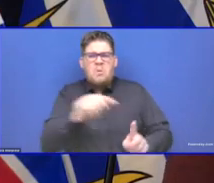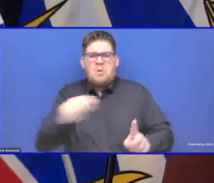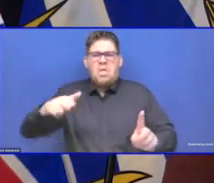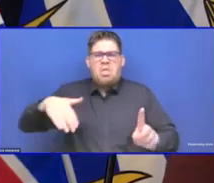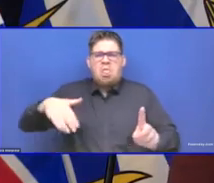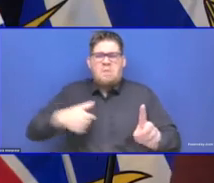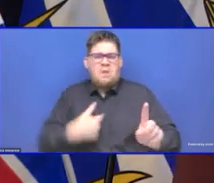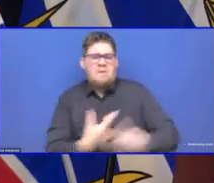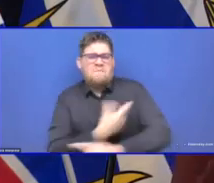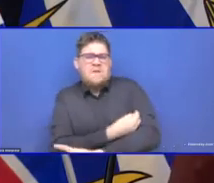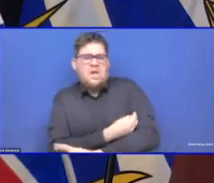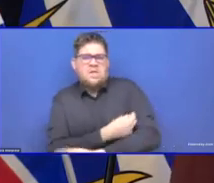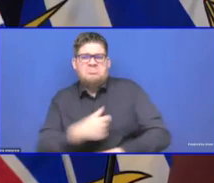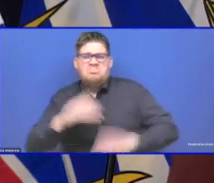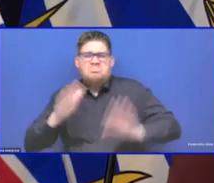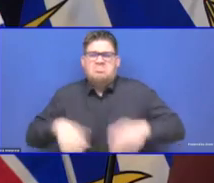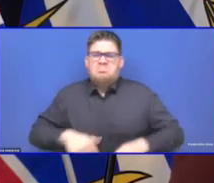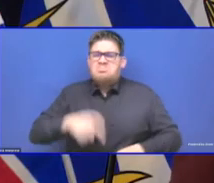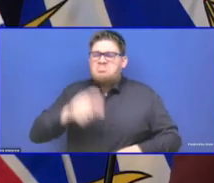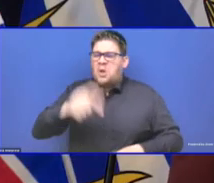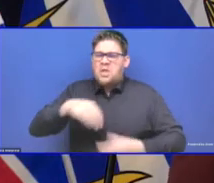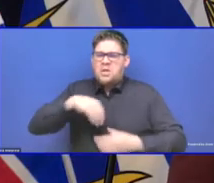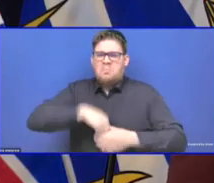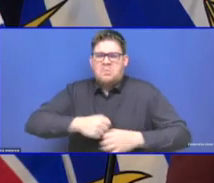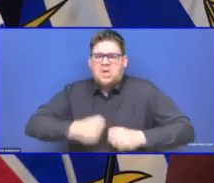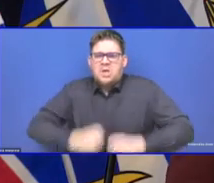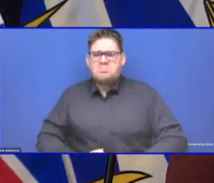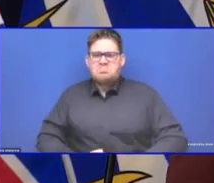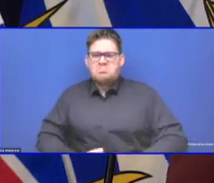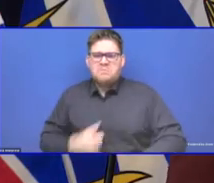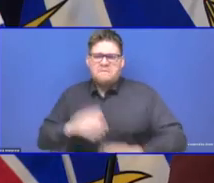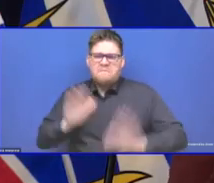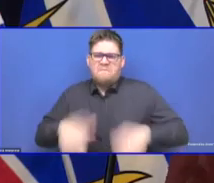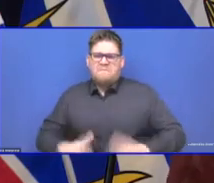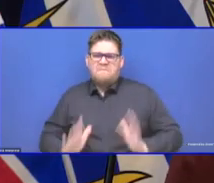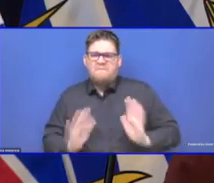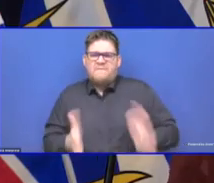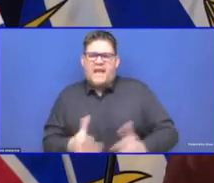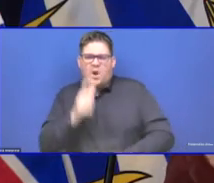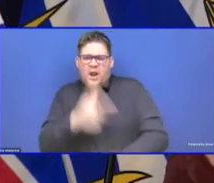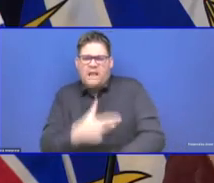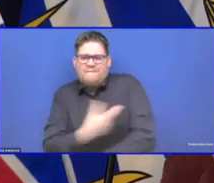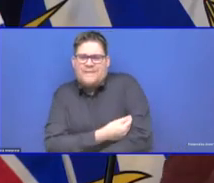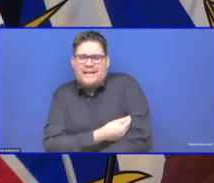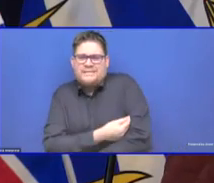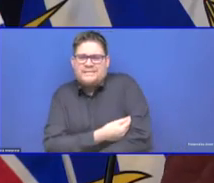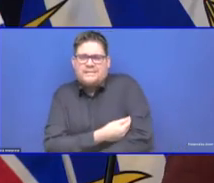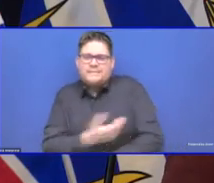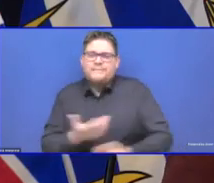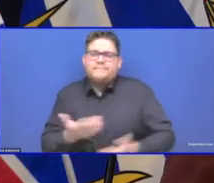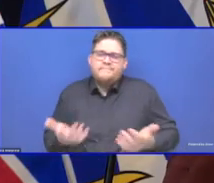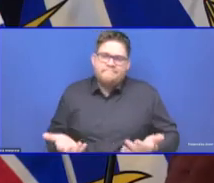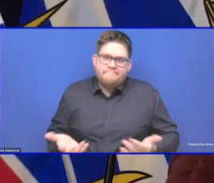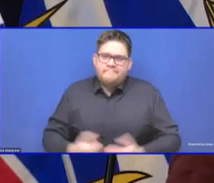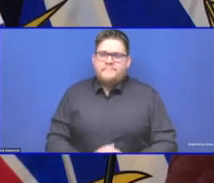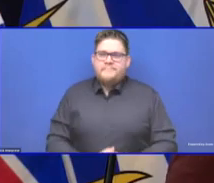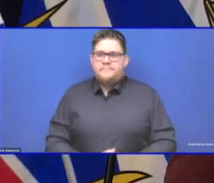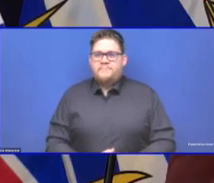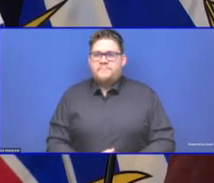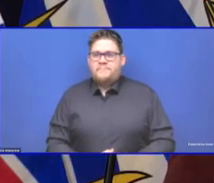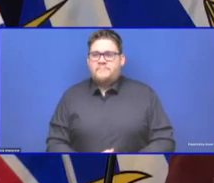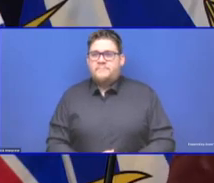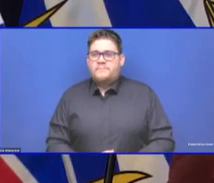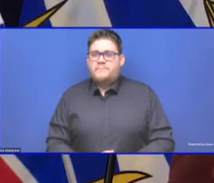fine. And I think that is important. We all need to do those things that keep our, our bodies healthy and strong, whether it's sleep and